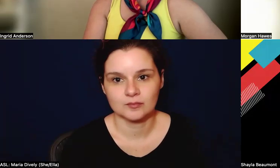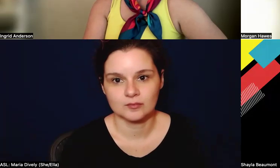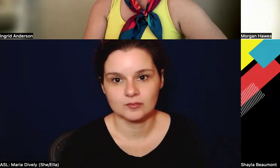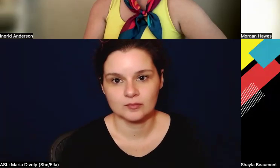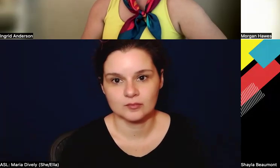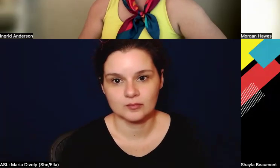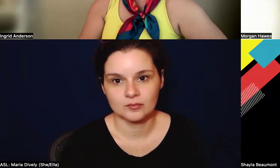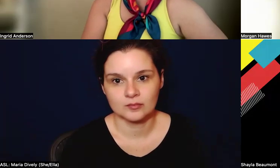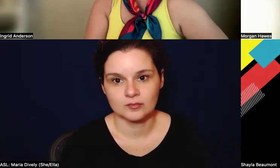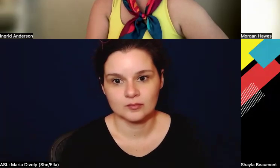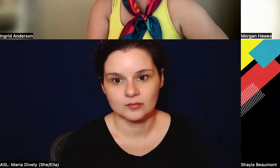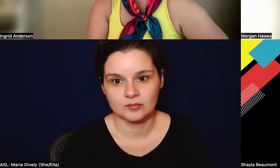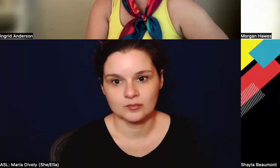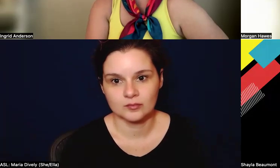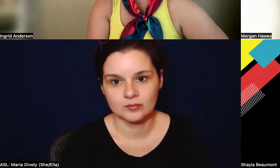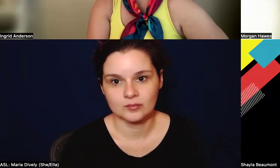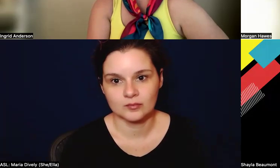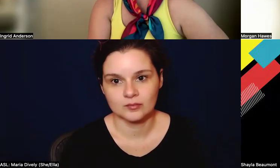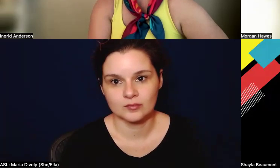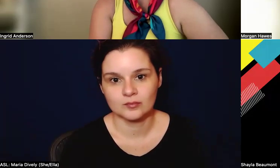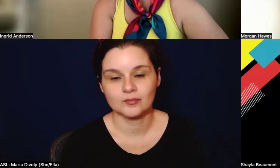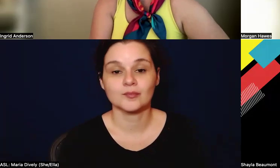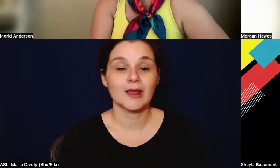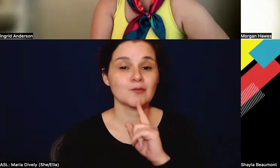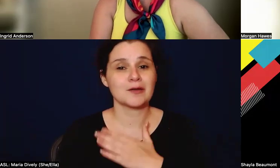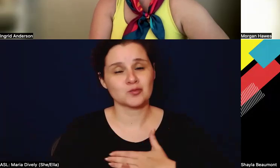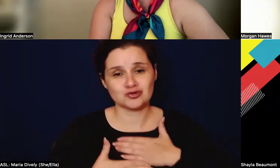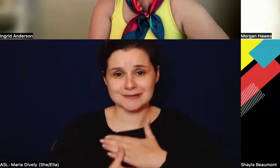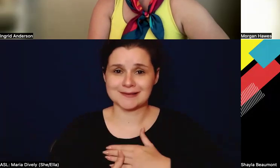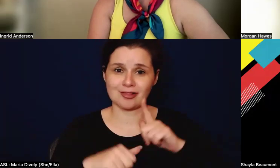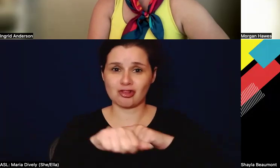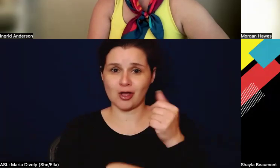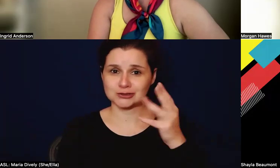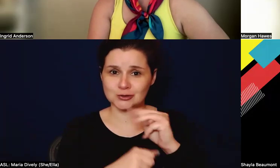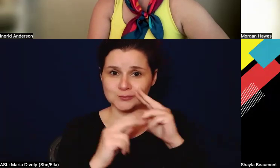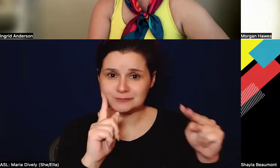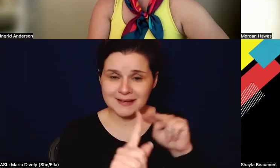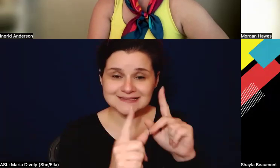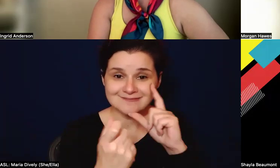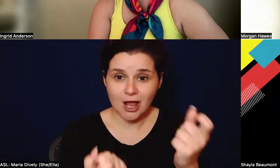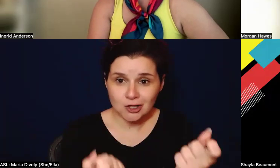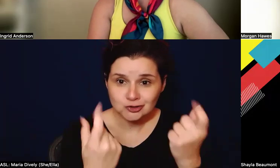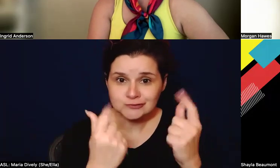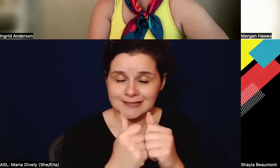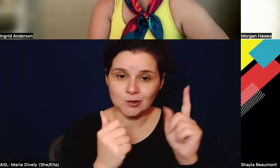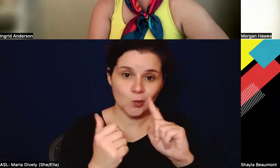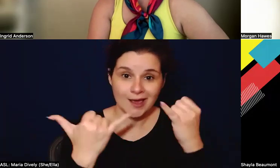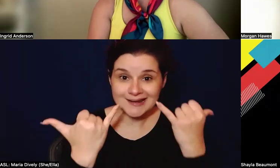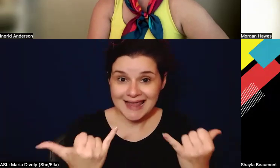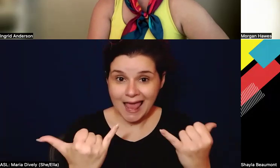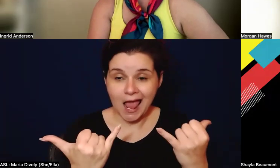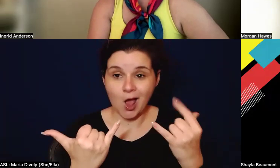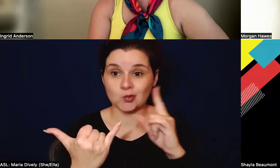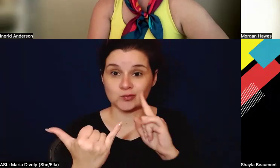And I appreciate that kind of, um, long-term perspective, like understanding where we are today is